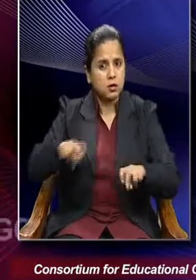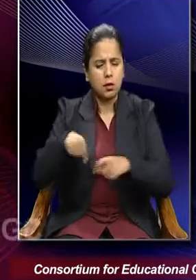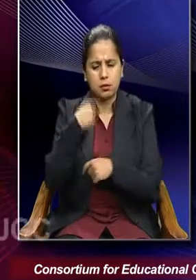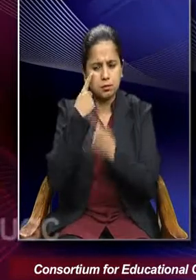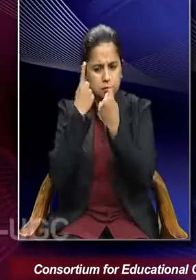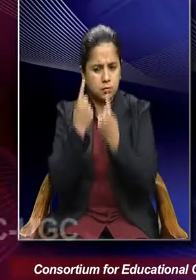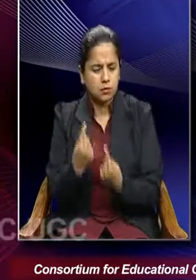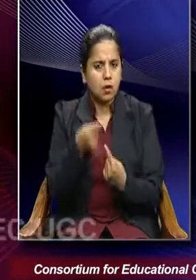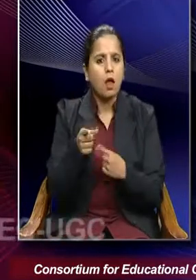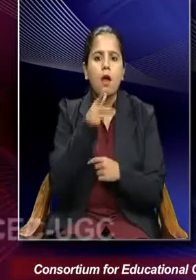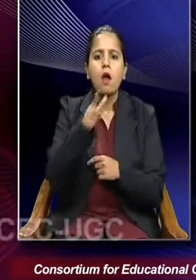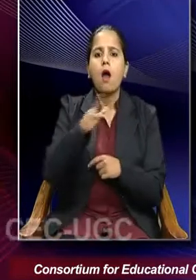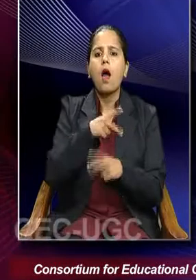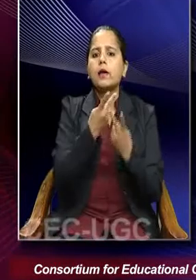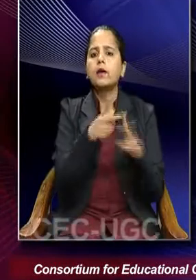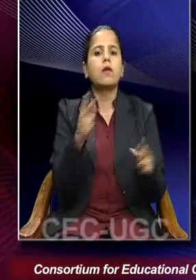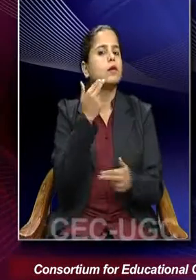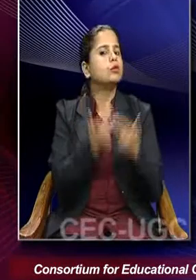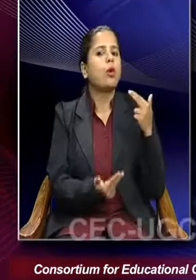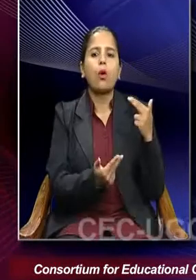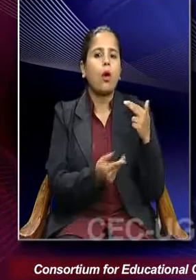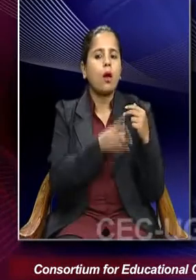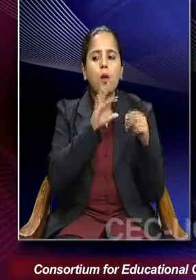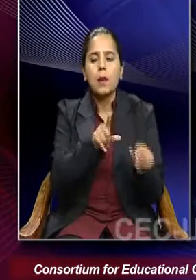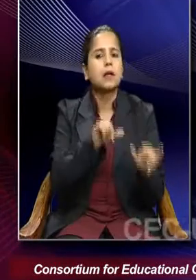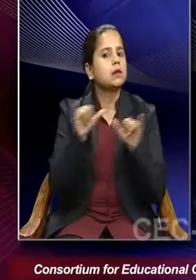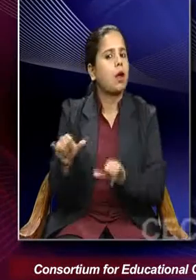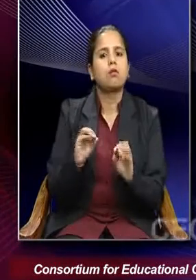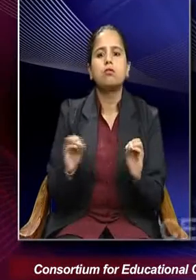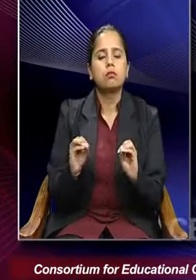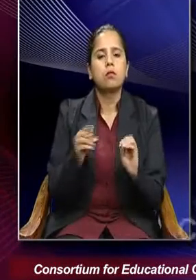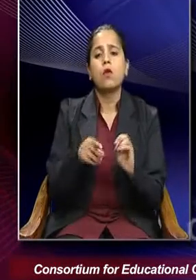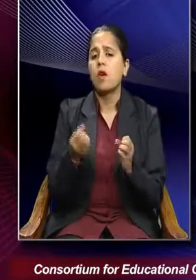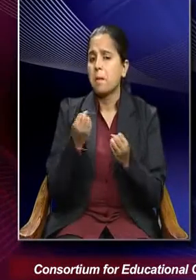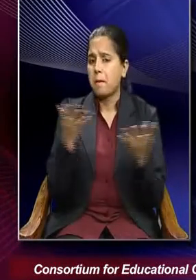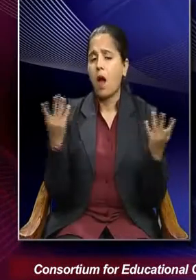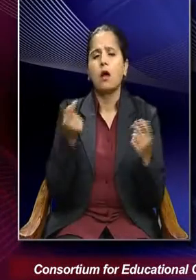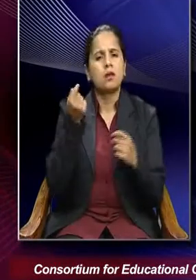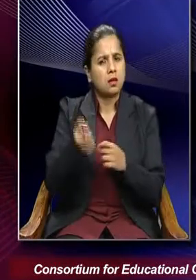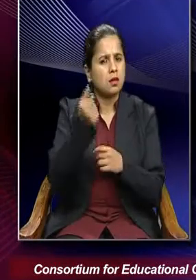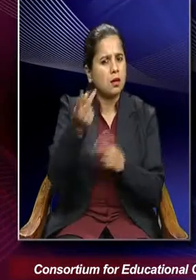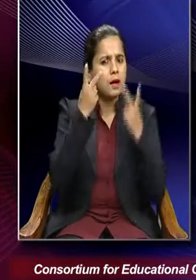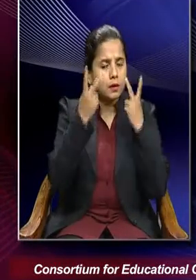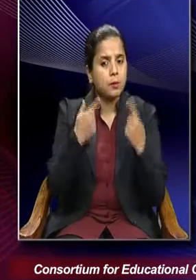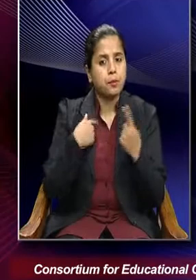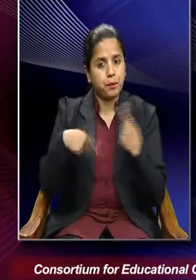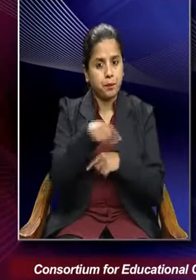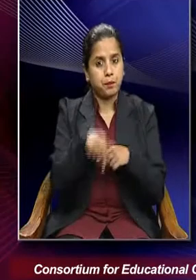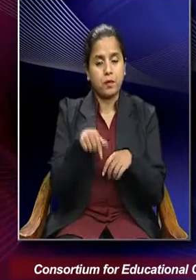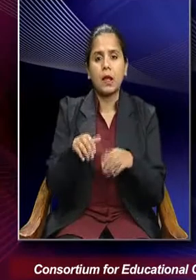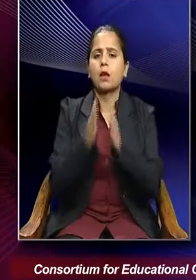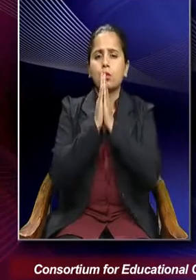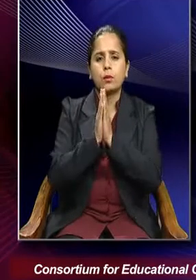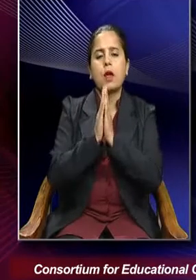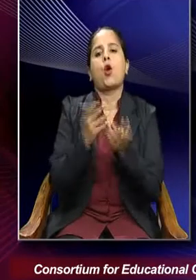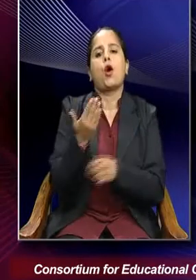tells us a different story. For instance, many we see that in temples or